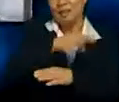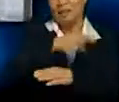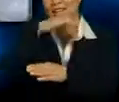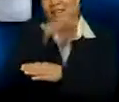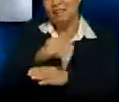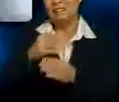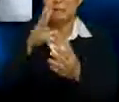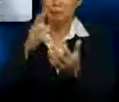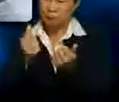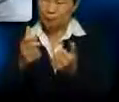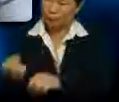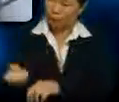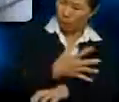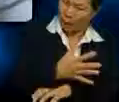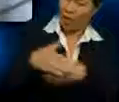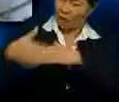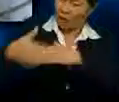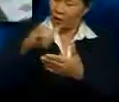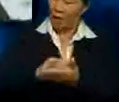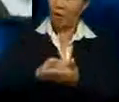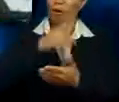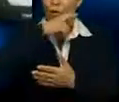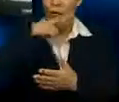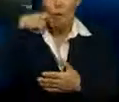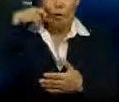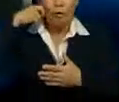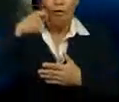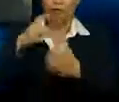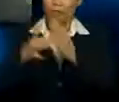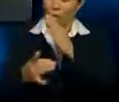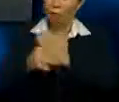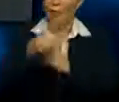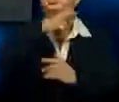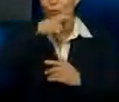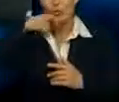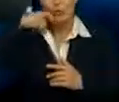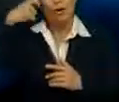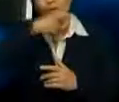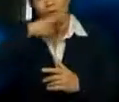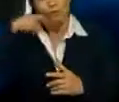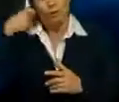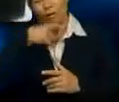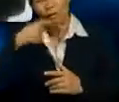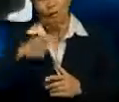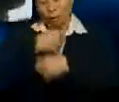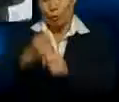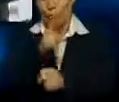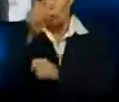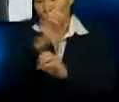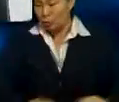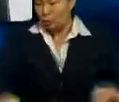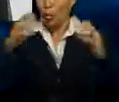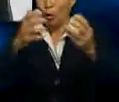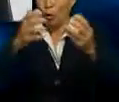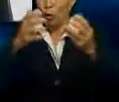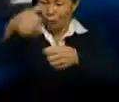After which, the oil will be dried further in the vacuum dryer to make sure that there is absolutely no moisture left in the